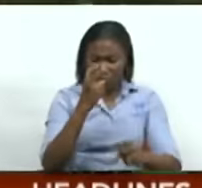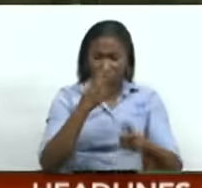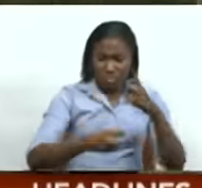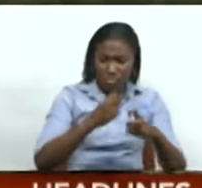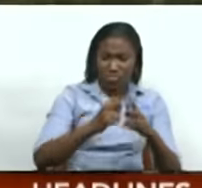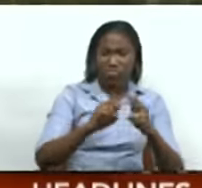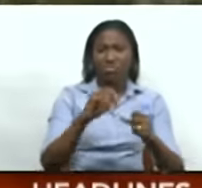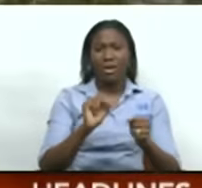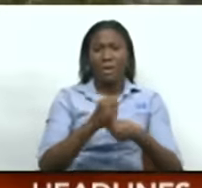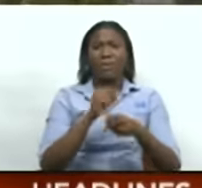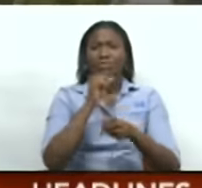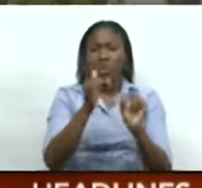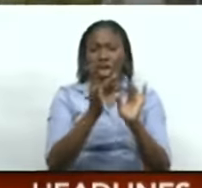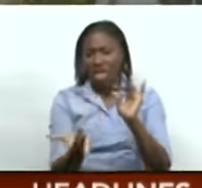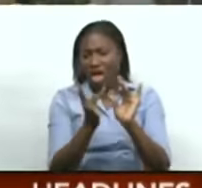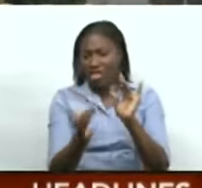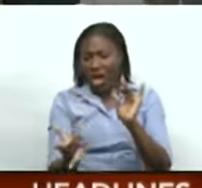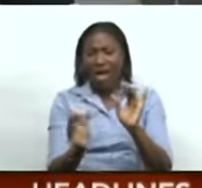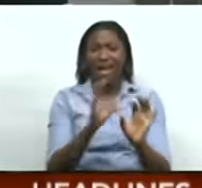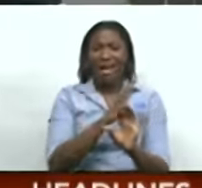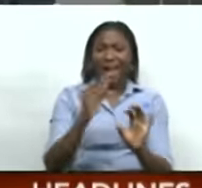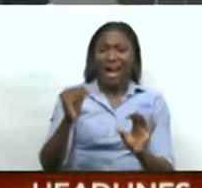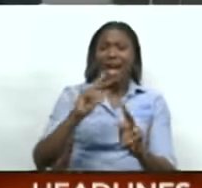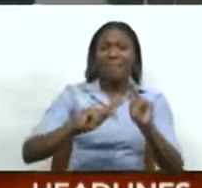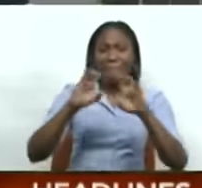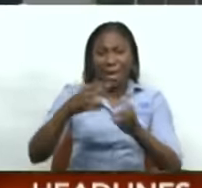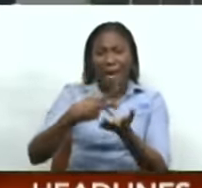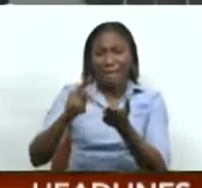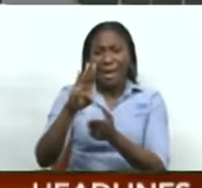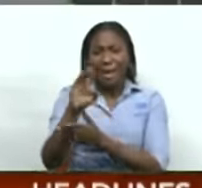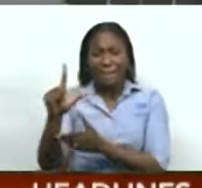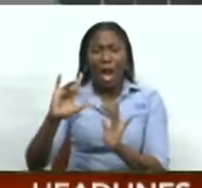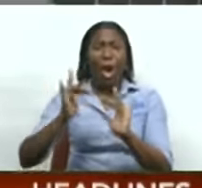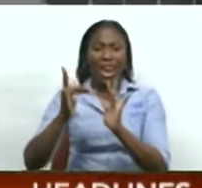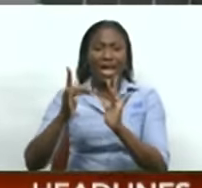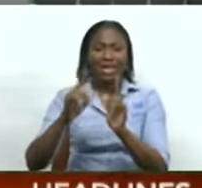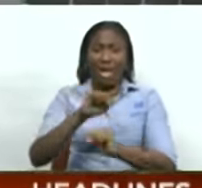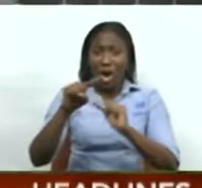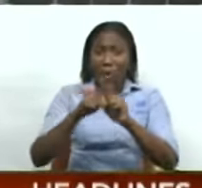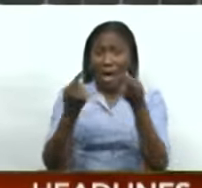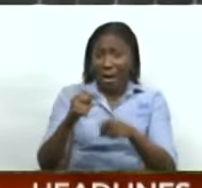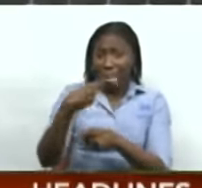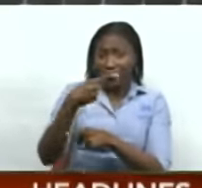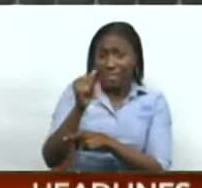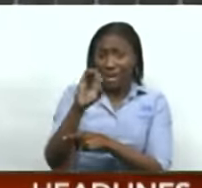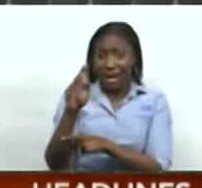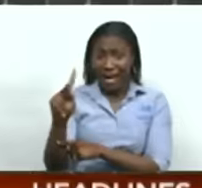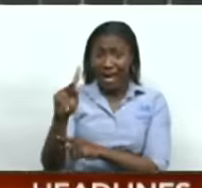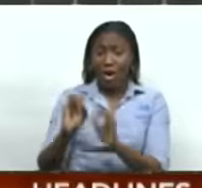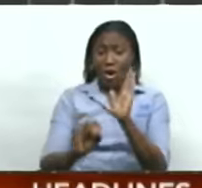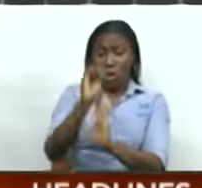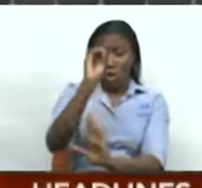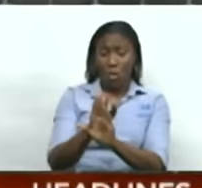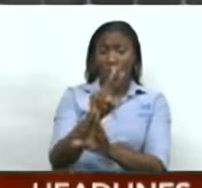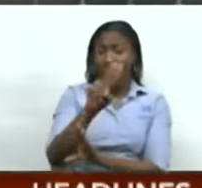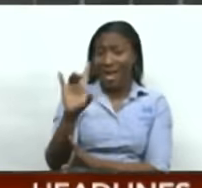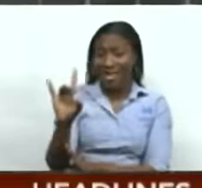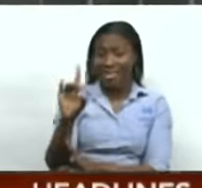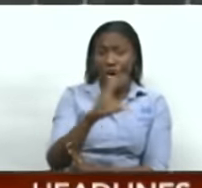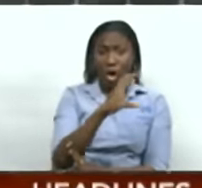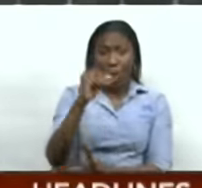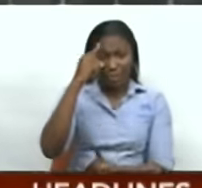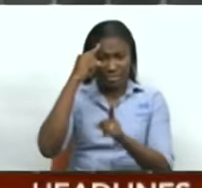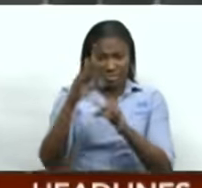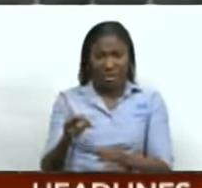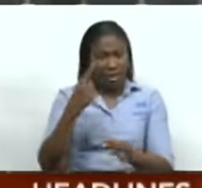connectivity and the inability to pay bills online. Agard said as soon as the data breach was publicized on October 28th, the company launched an